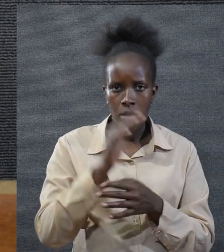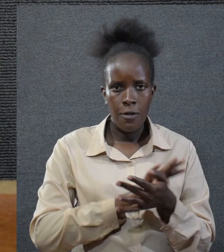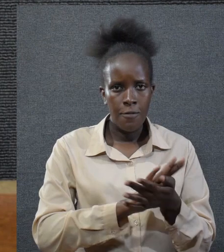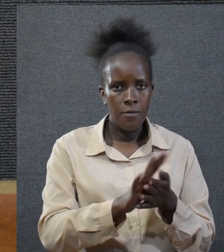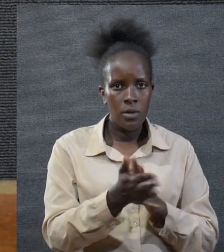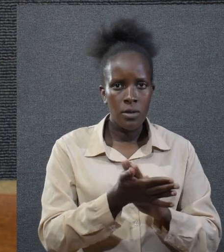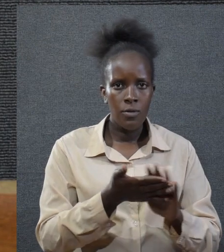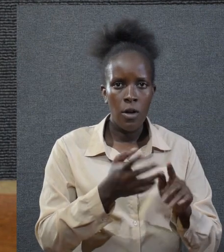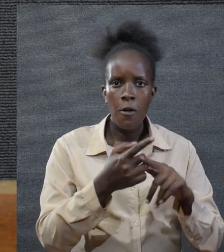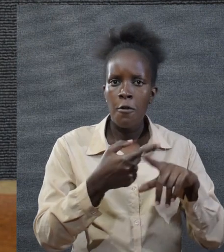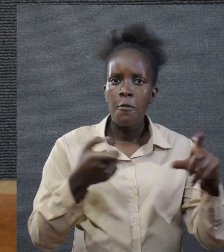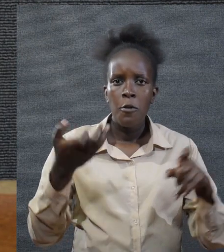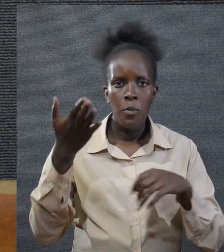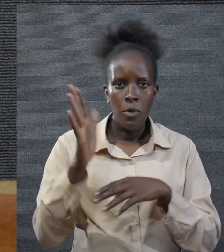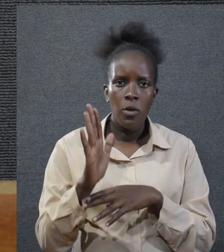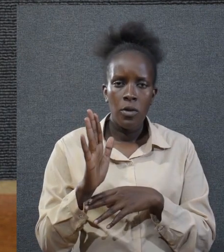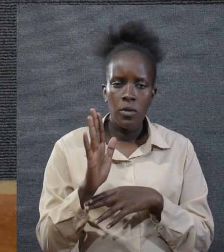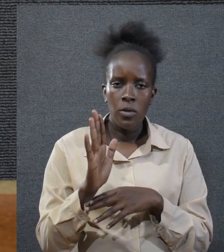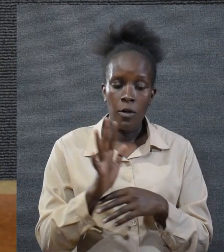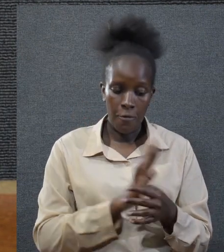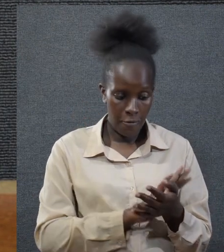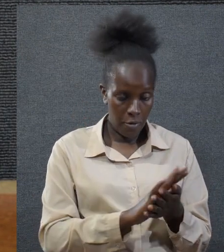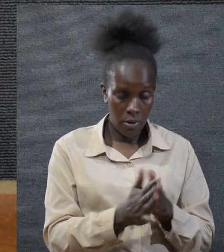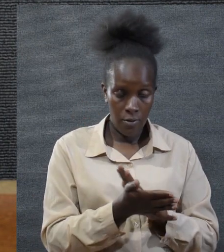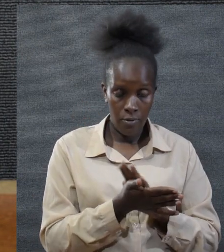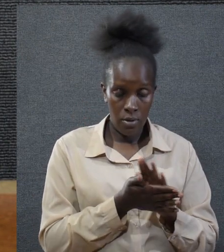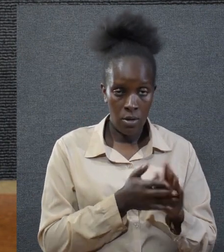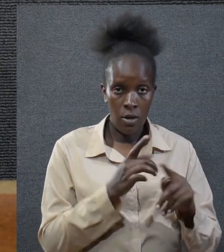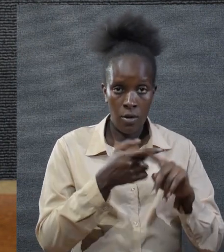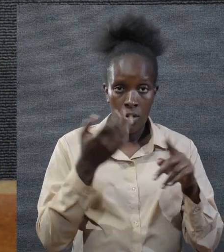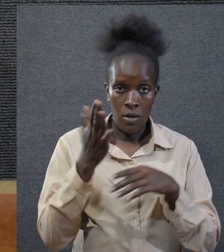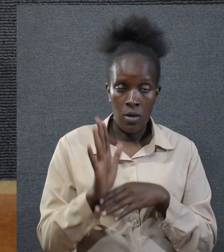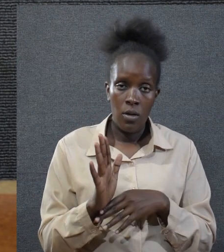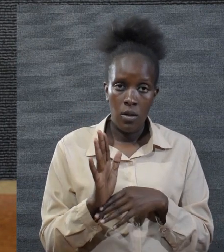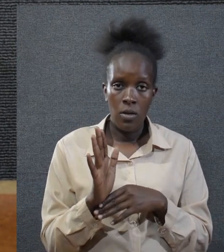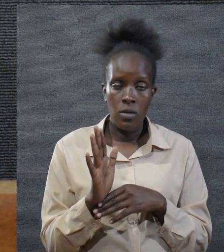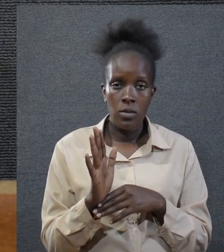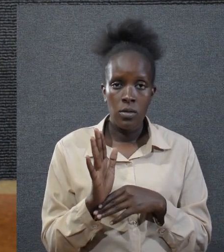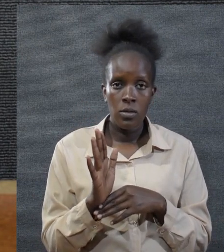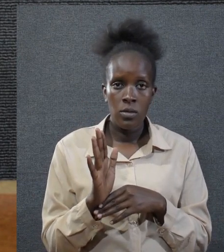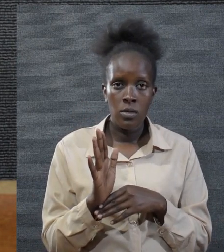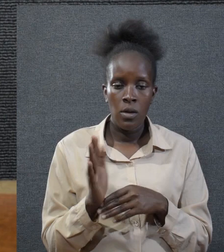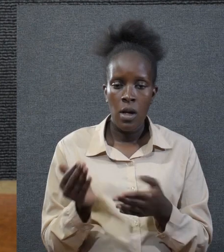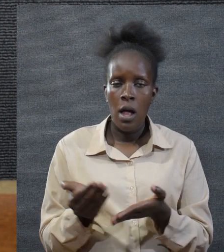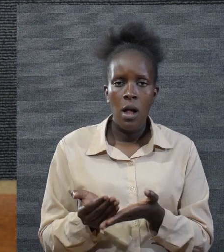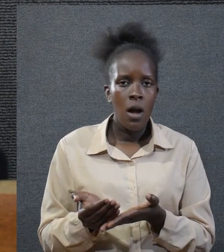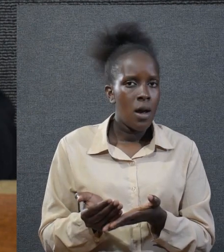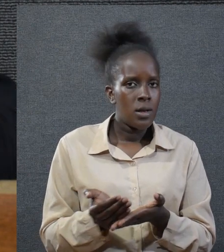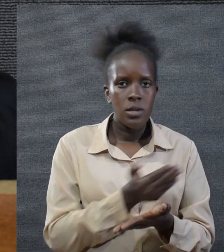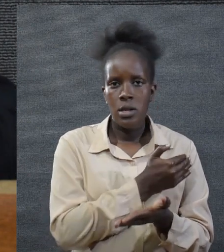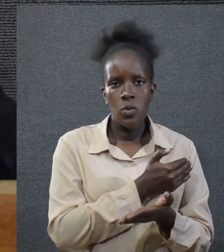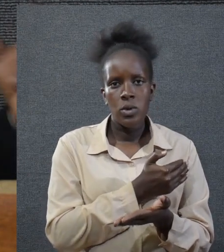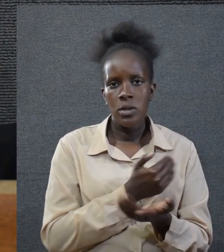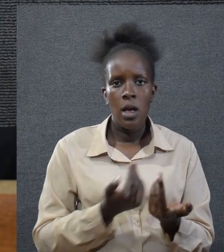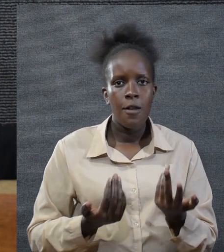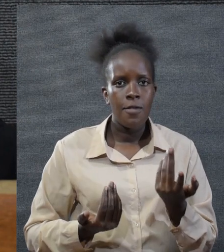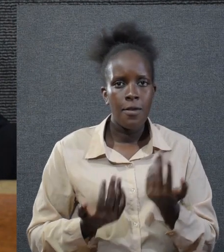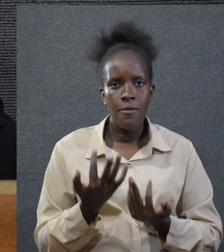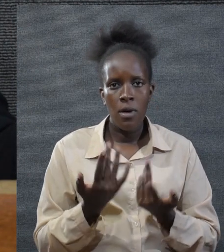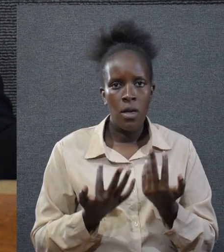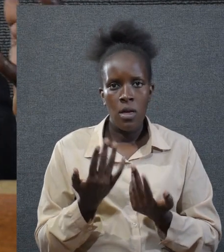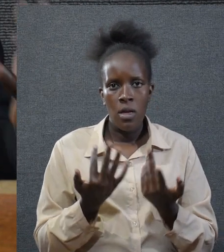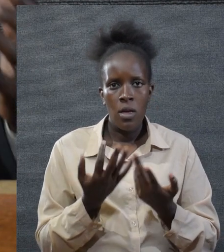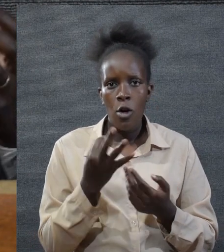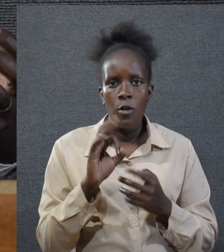seek forgiveness from God. Forgiveness from God extinguish